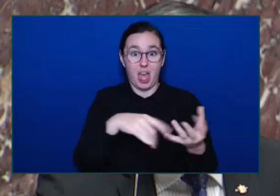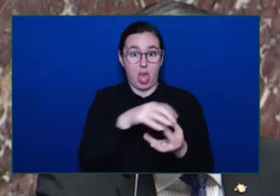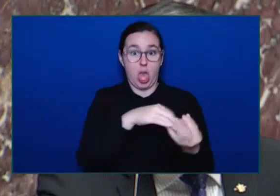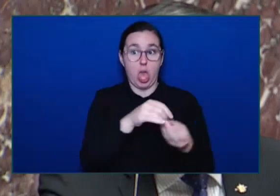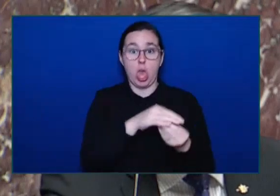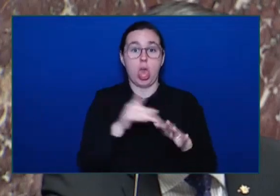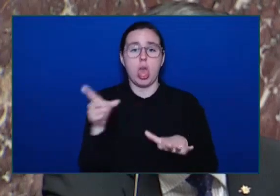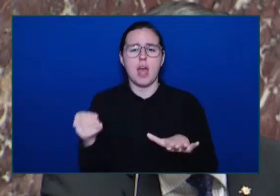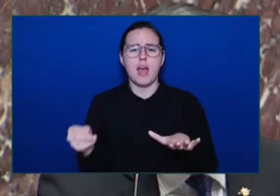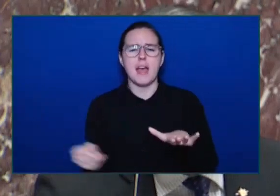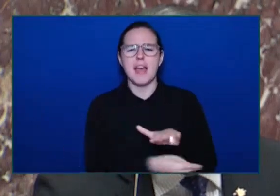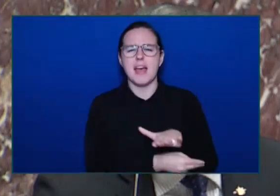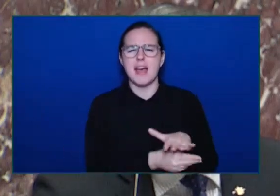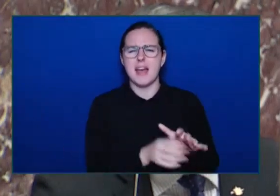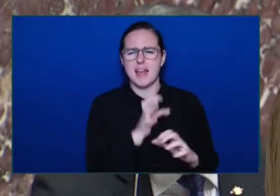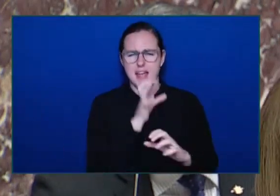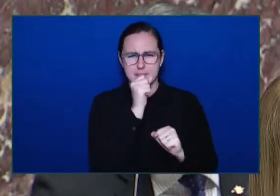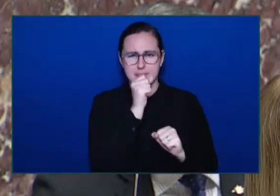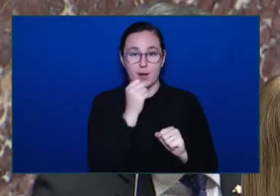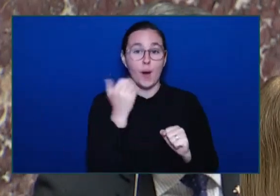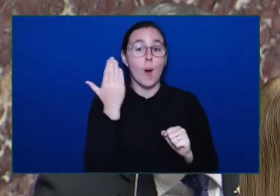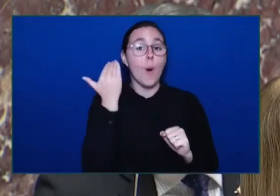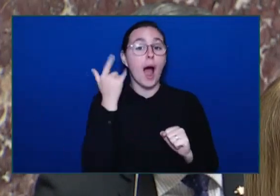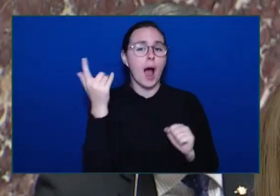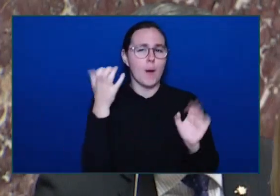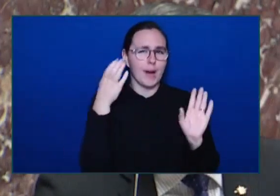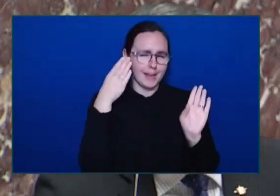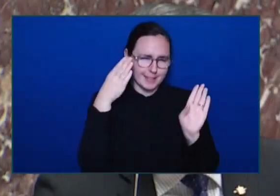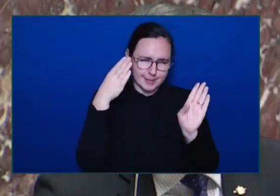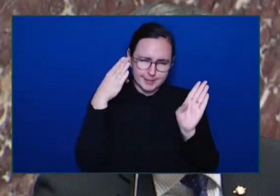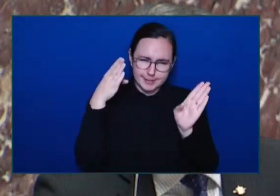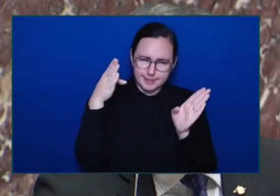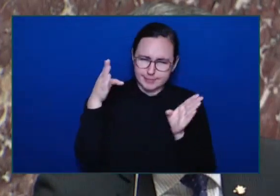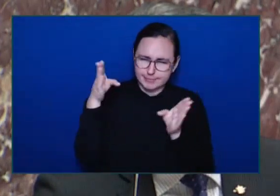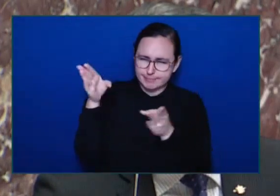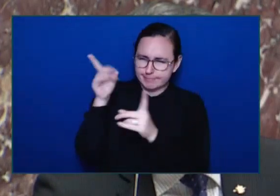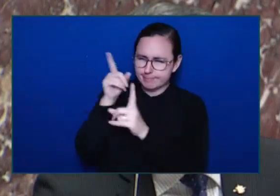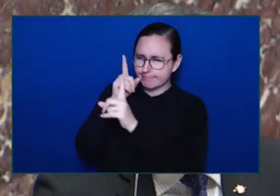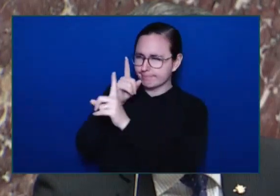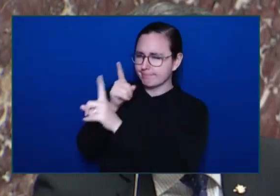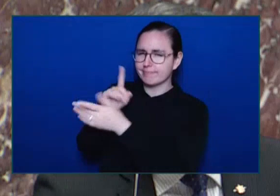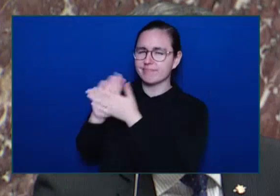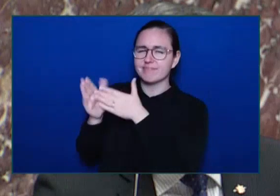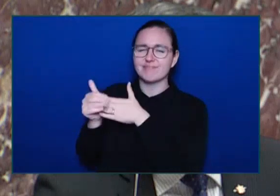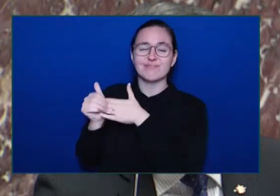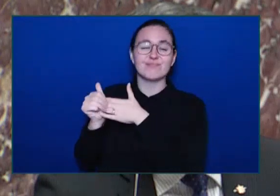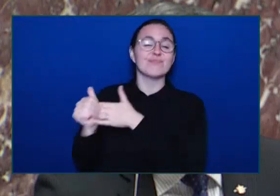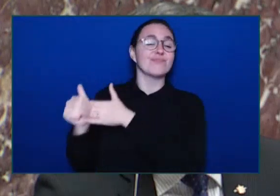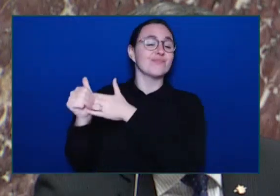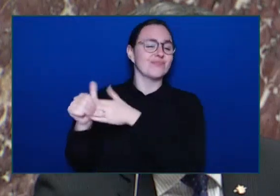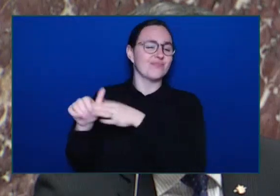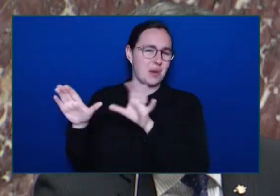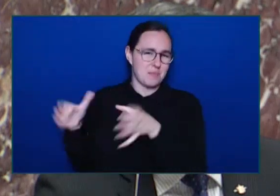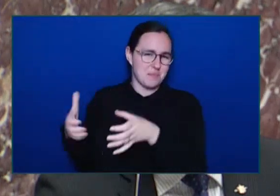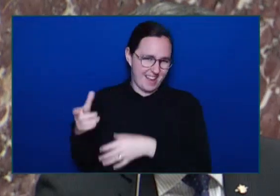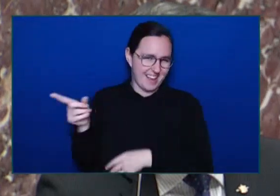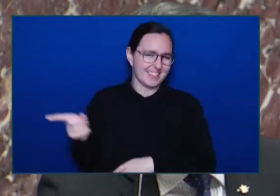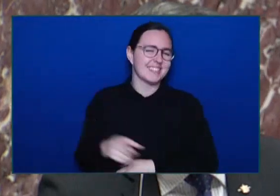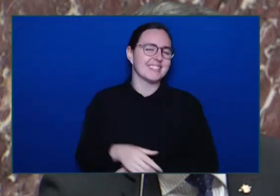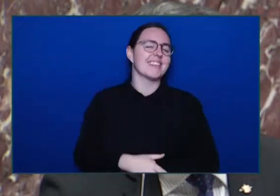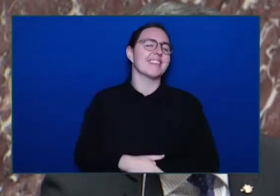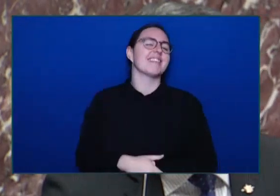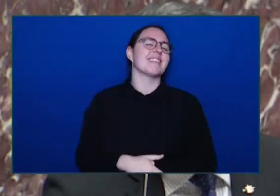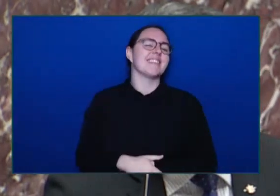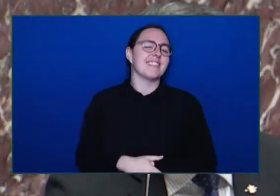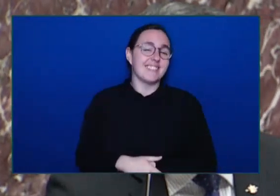his leadership bid But Well the Premier can laugh All he wants Member Let's